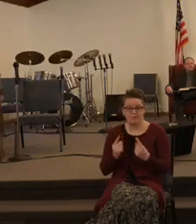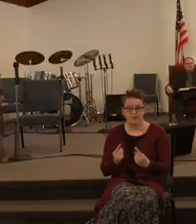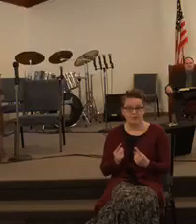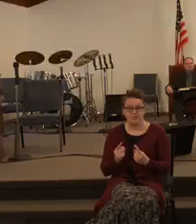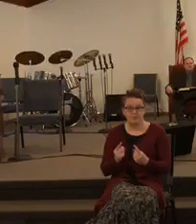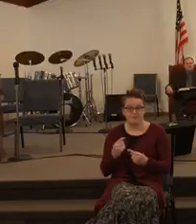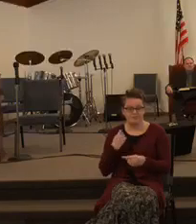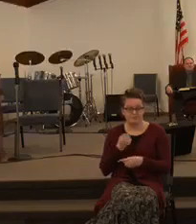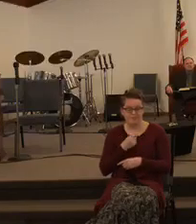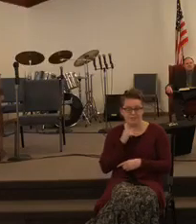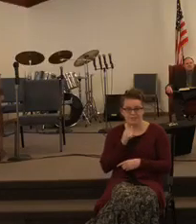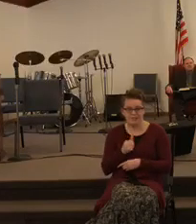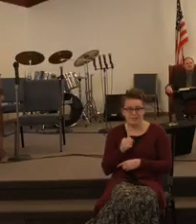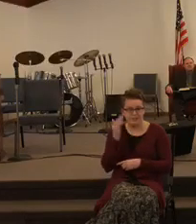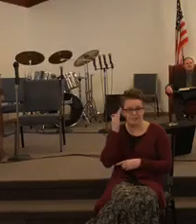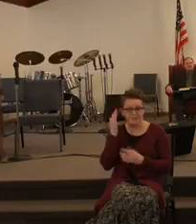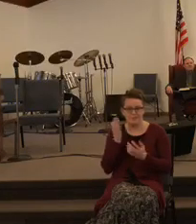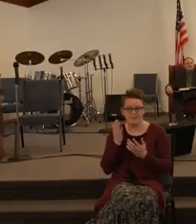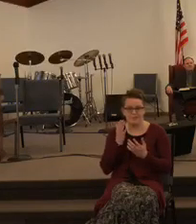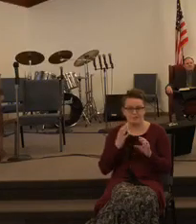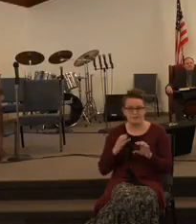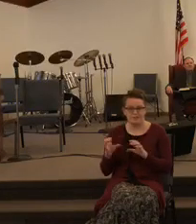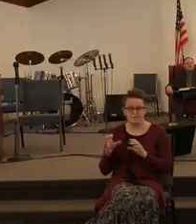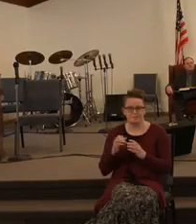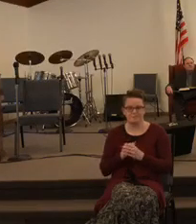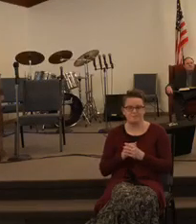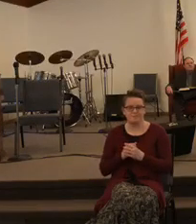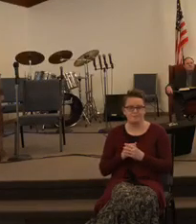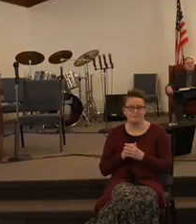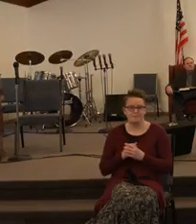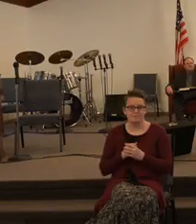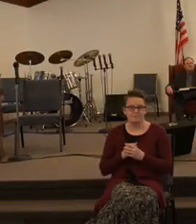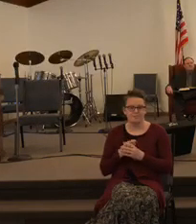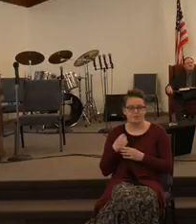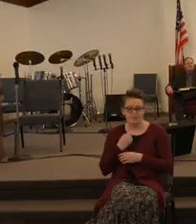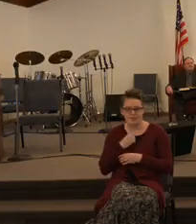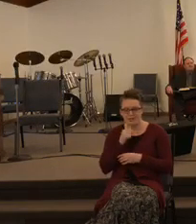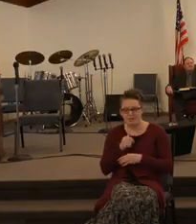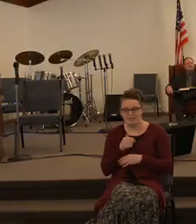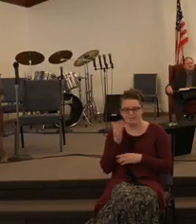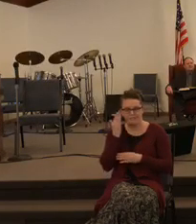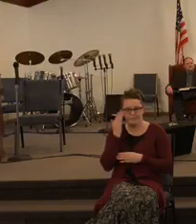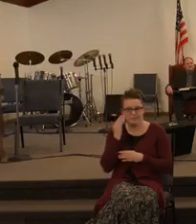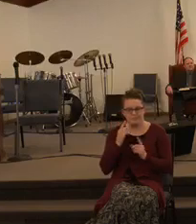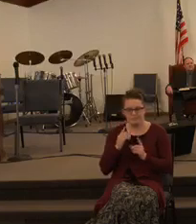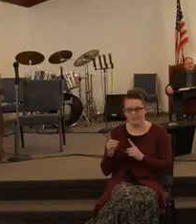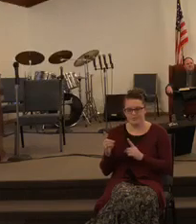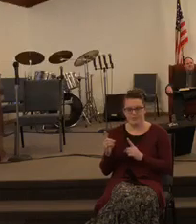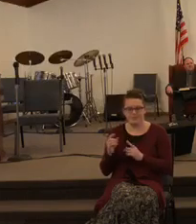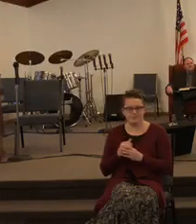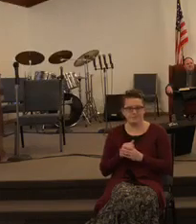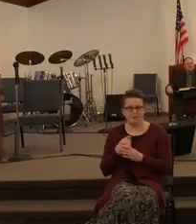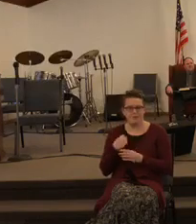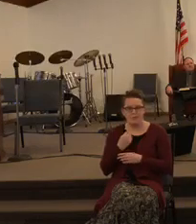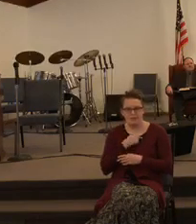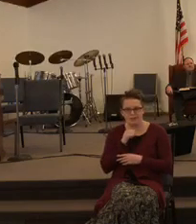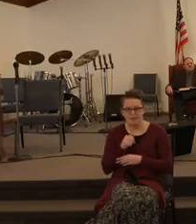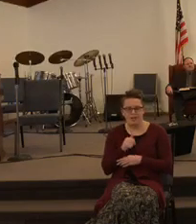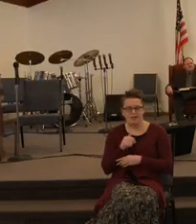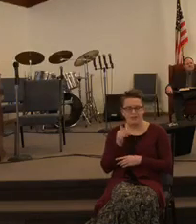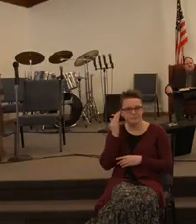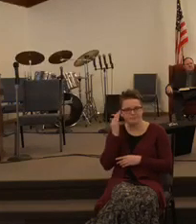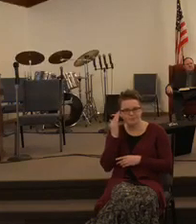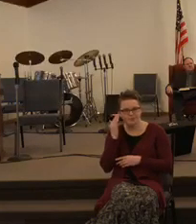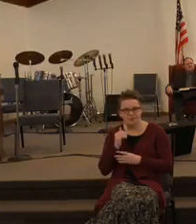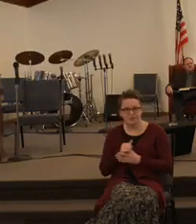we will not know what to do. We won't know what direction to take. We won't know what course to plot